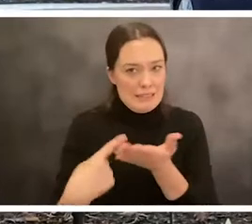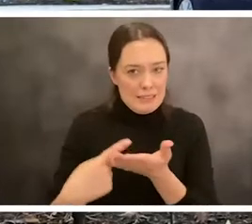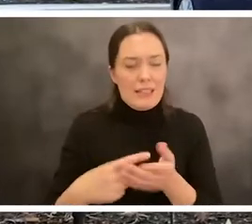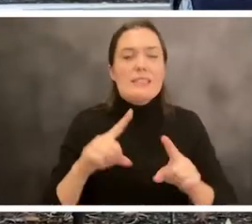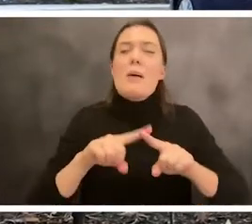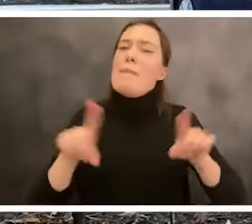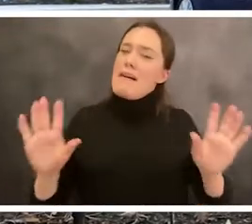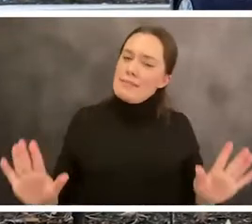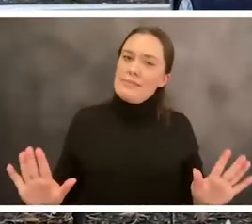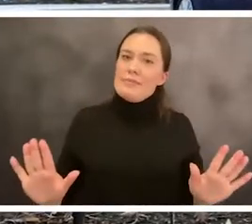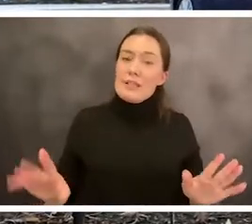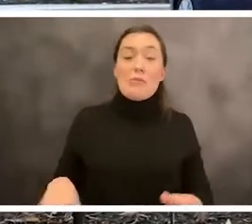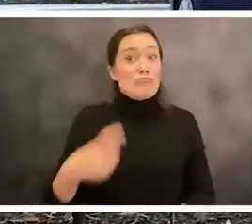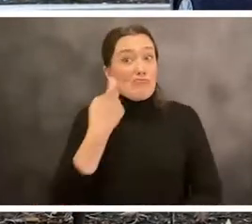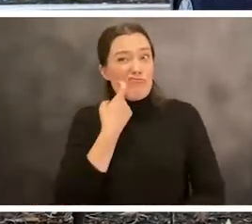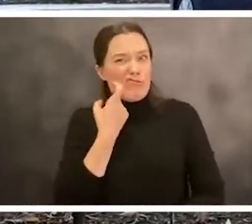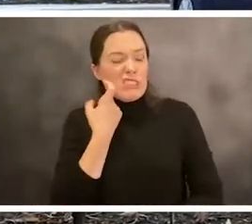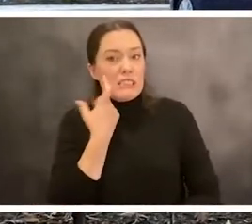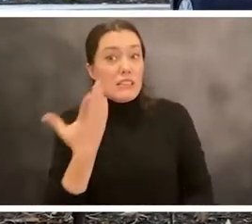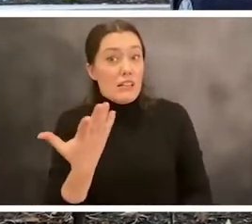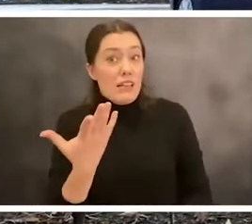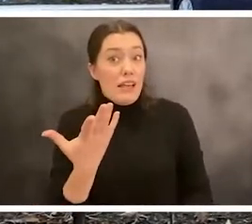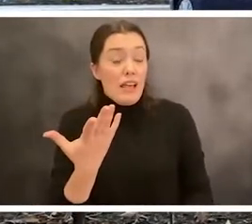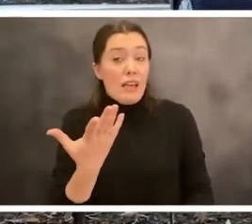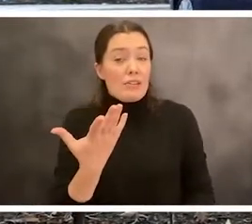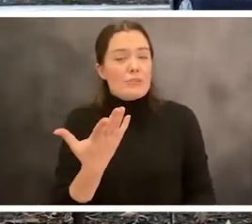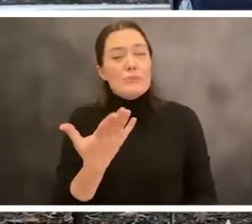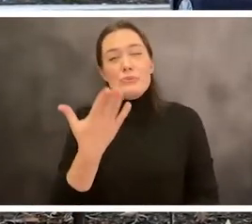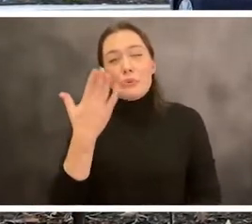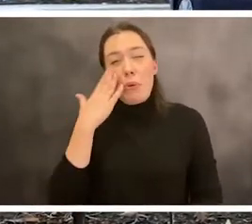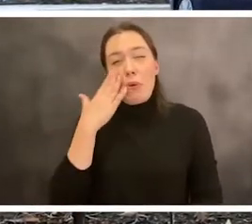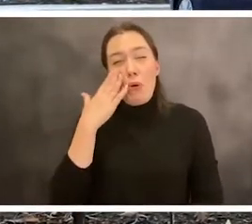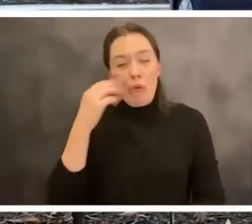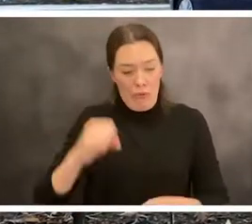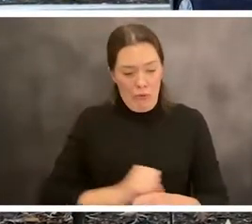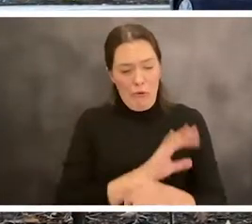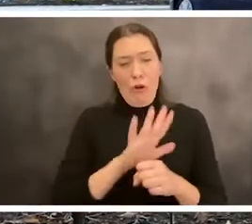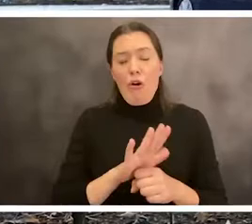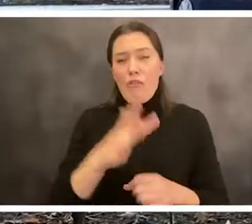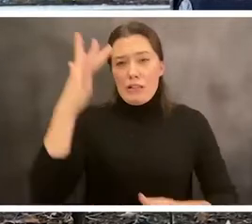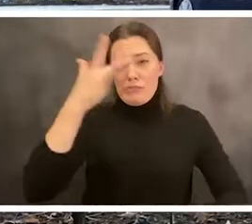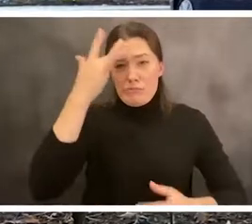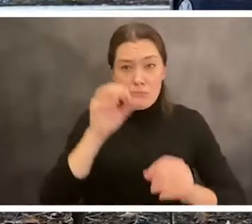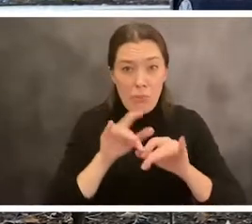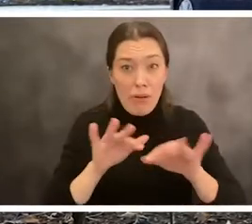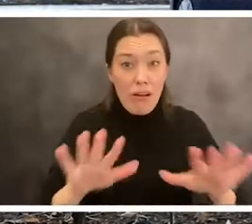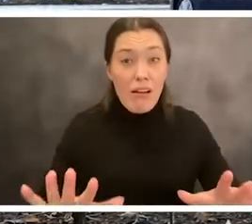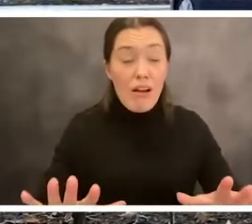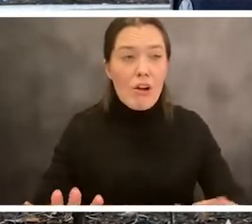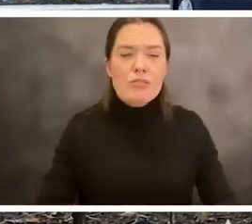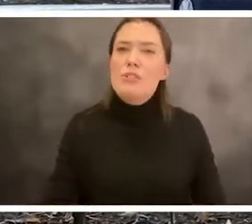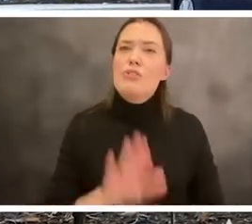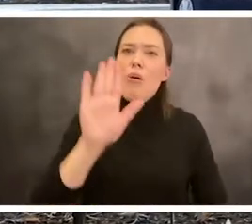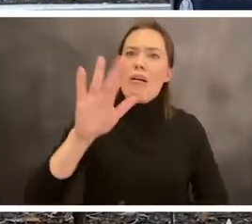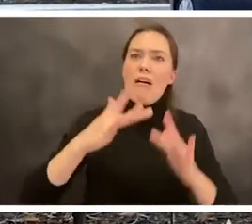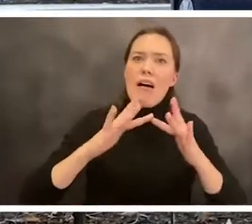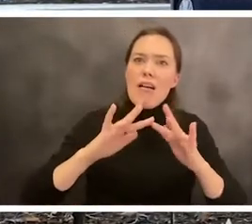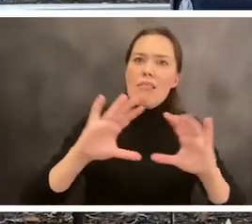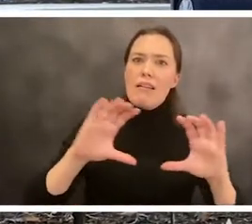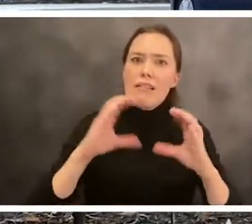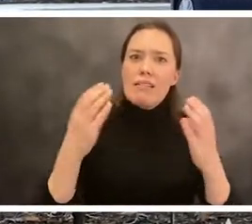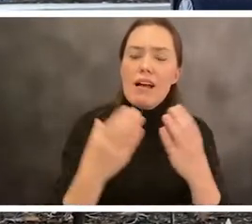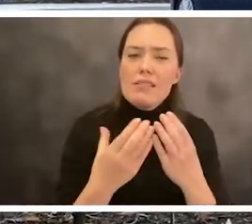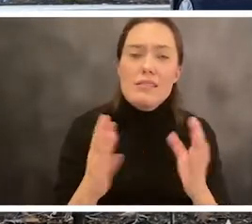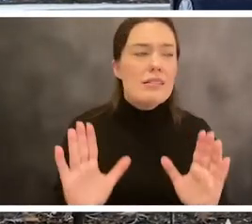about, but, um, more recently with, especially during this pandemic, the courses that